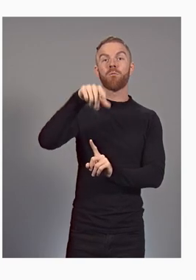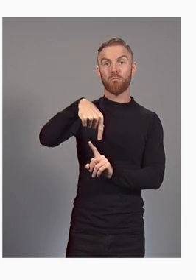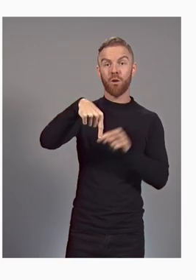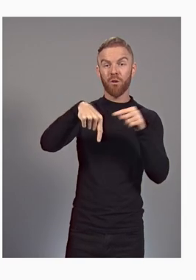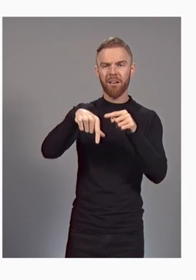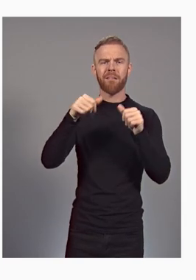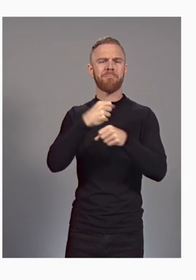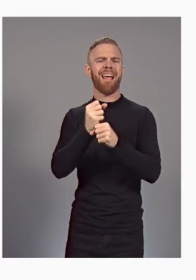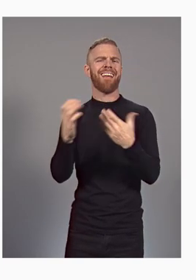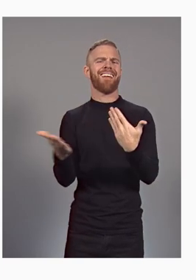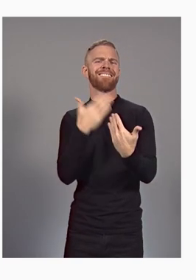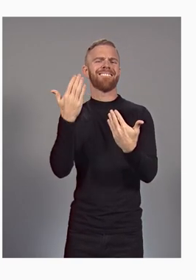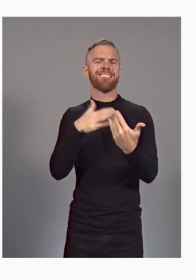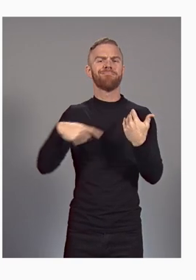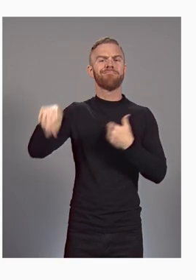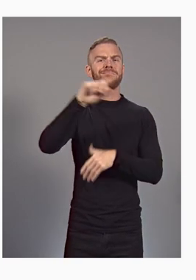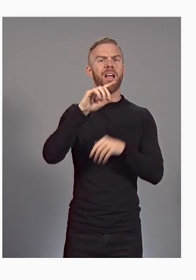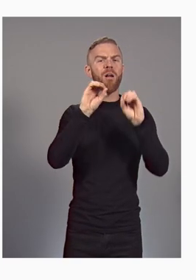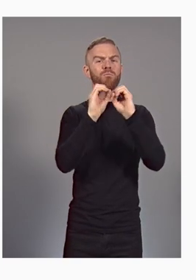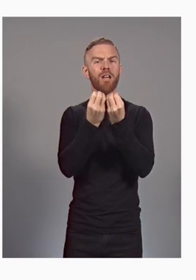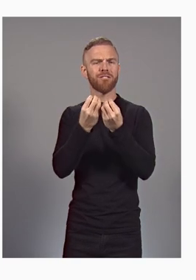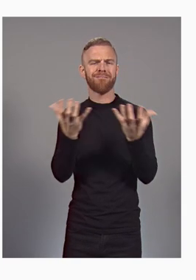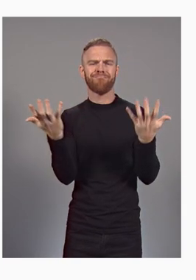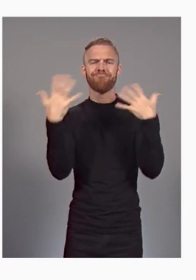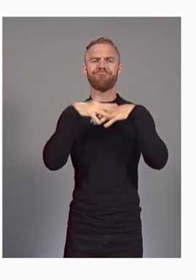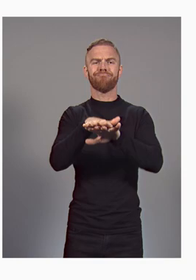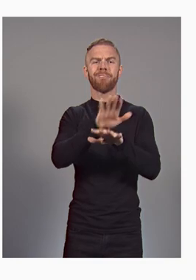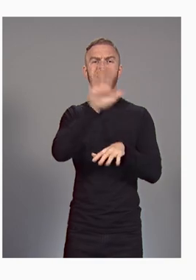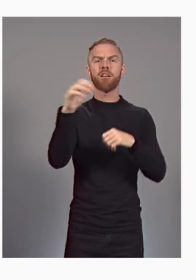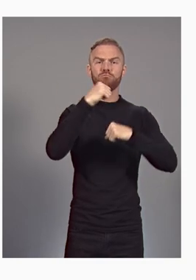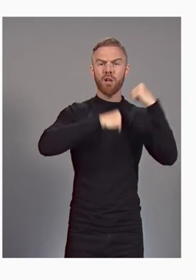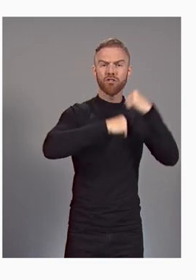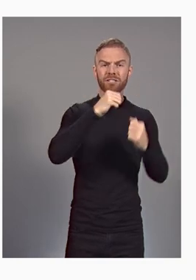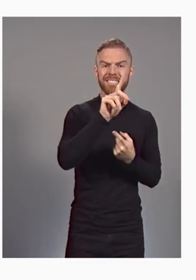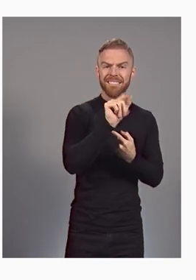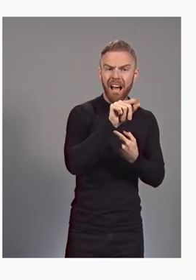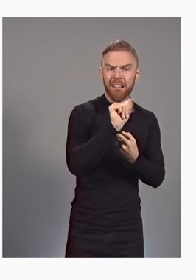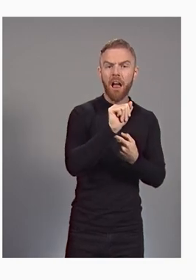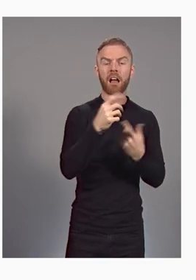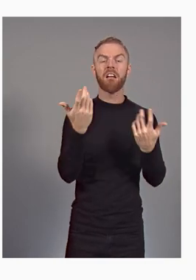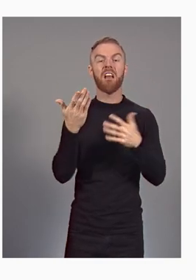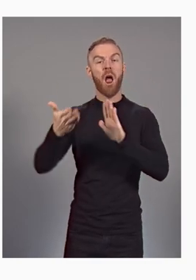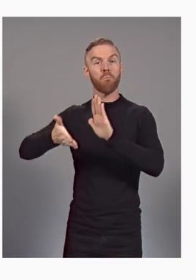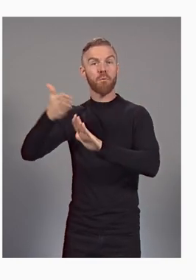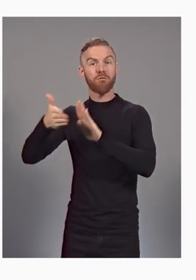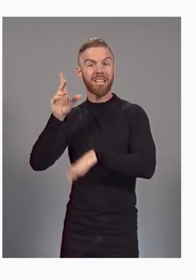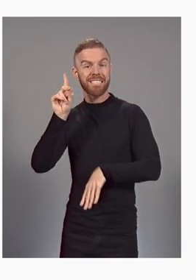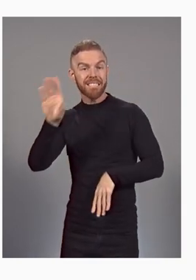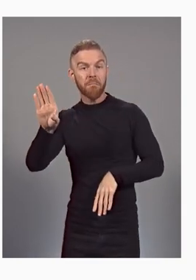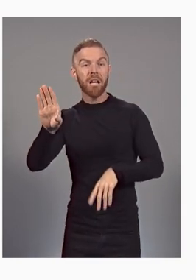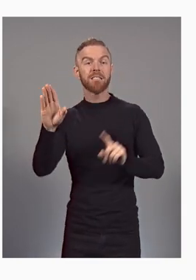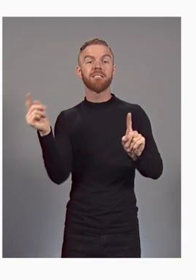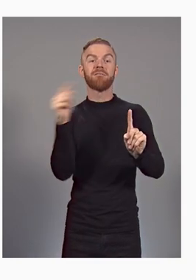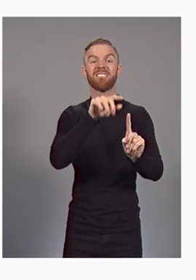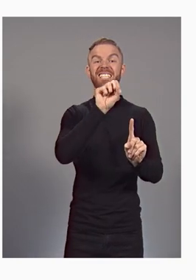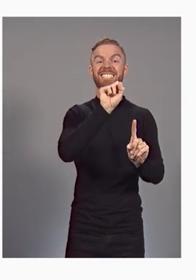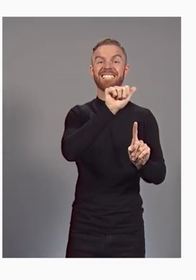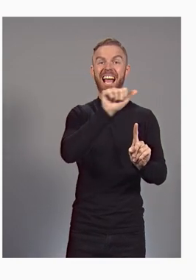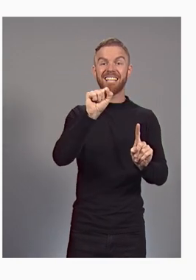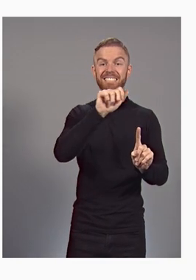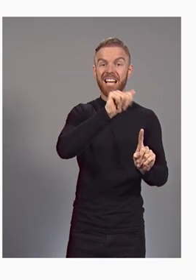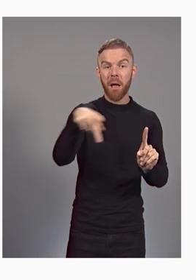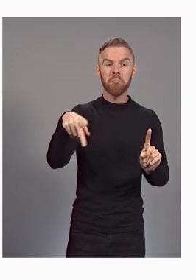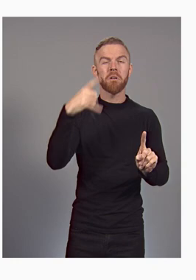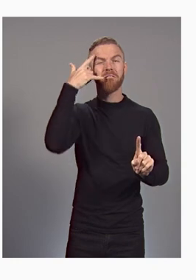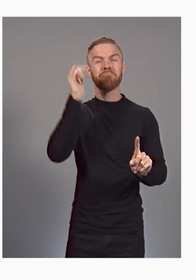to combine all their structured data, data from operational databases and software as a service applications like